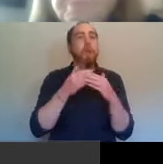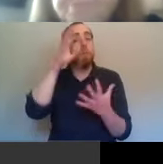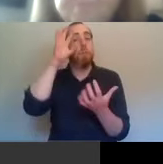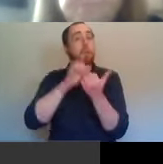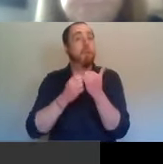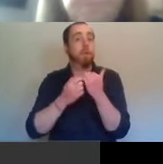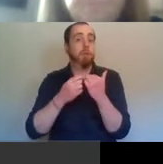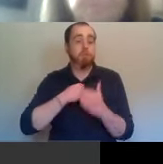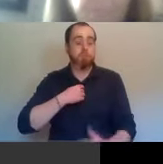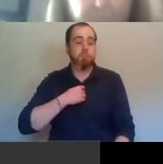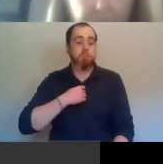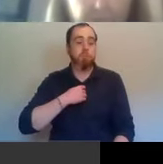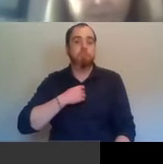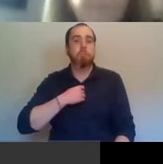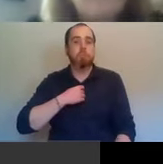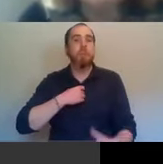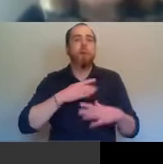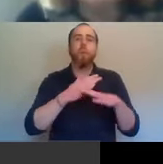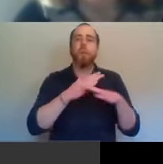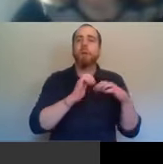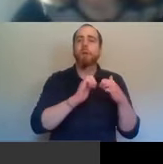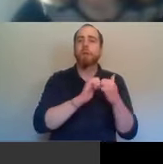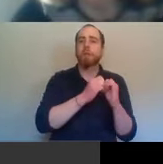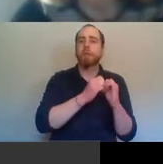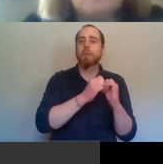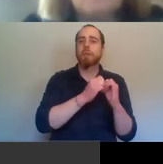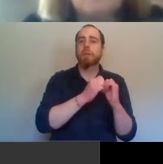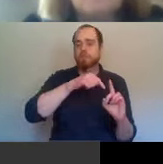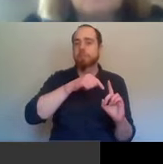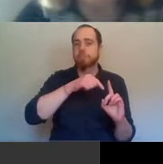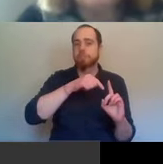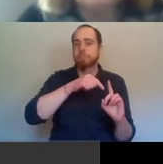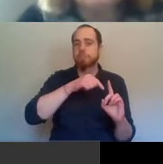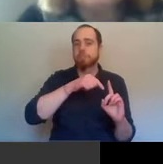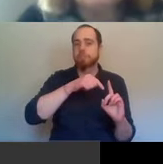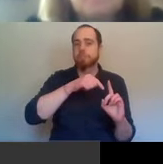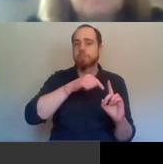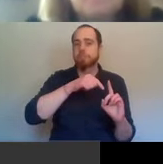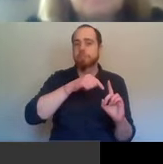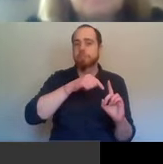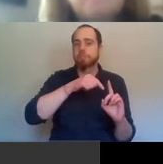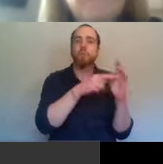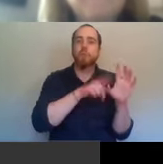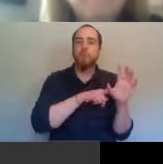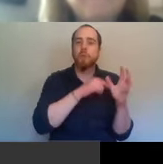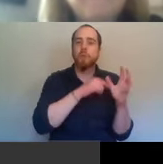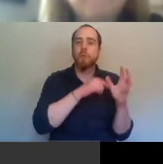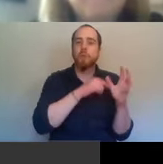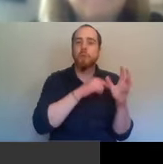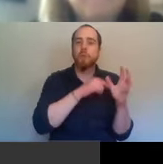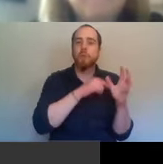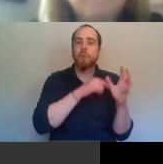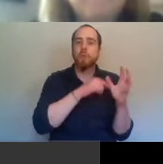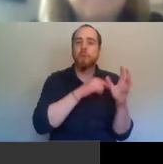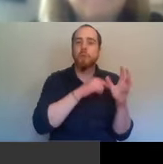colleague, Mary's colleague, I think as well, Tony Stewart in Queens. This is, you're now talking